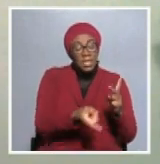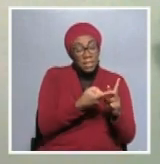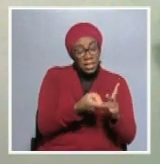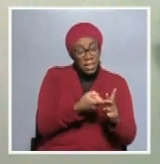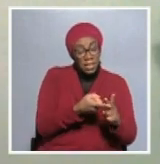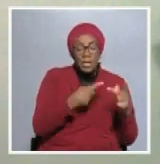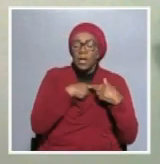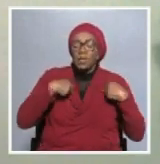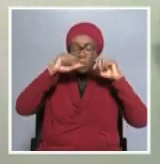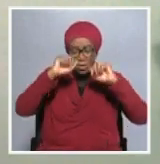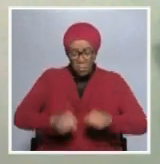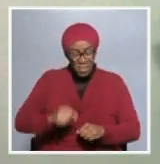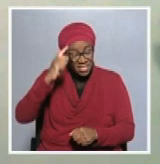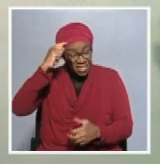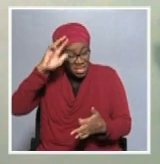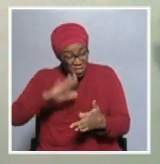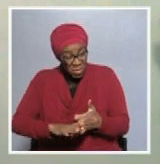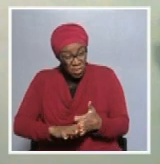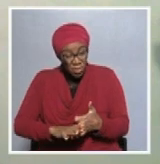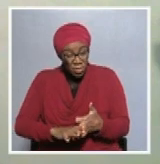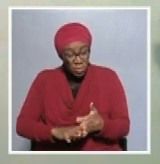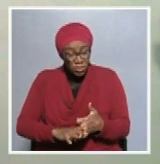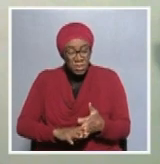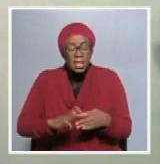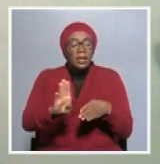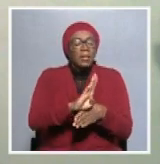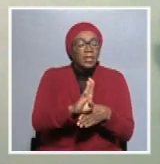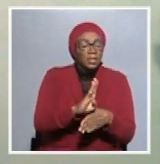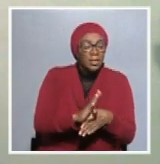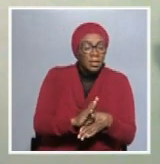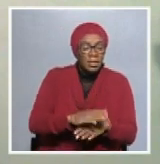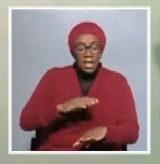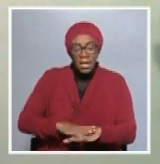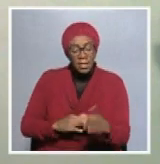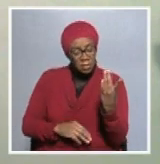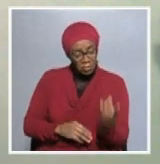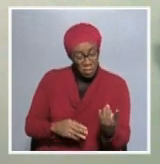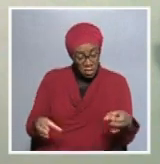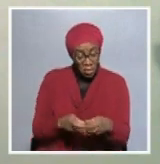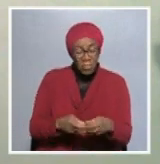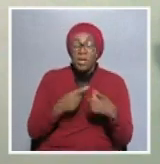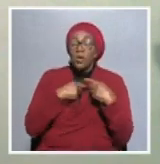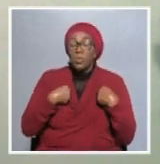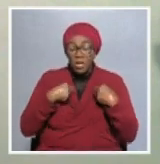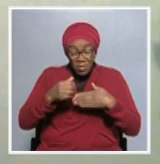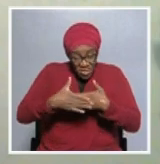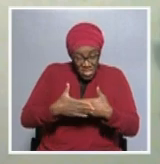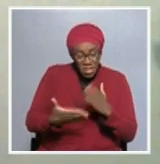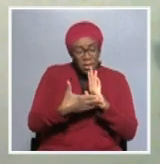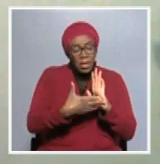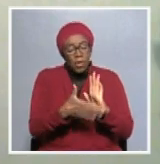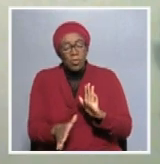need to employ what we call commodity-based trade. As Meat Co., we have just opened up the Kachimamdino Abattoir, as I'm talking to you now.